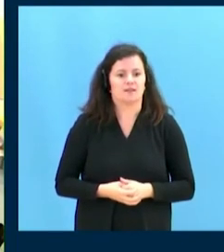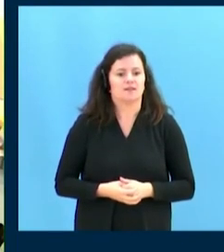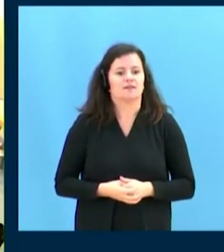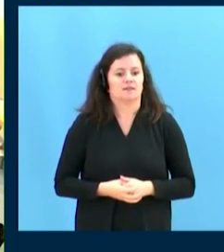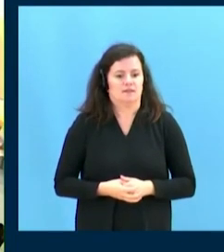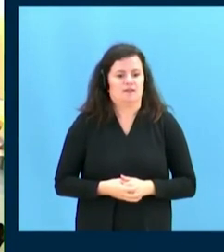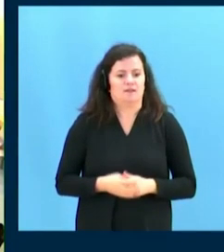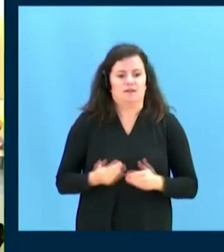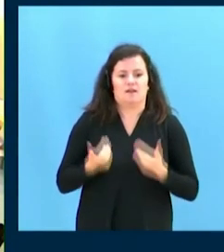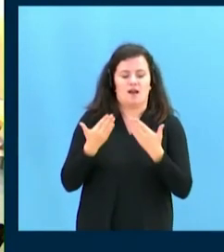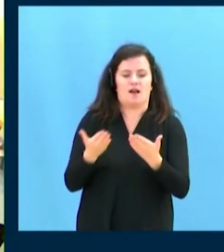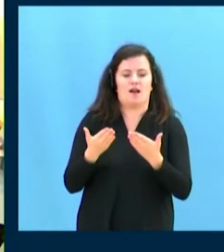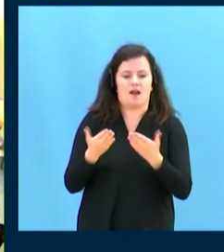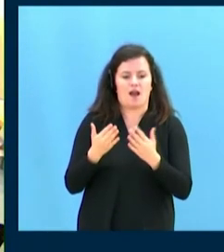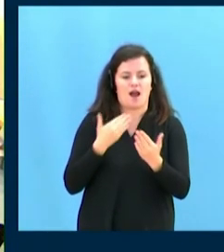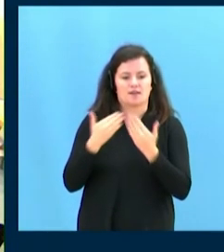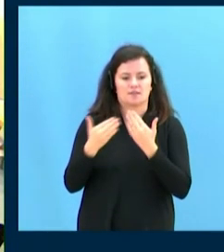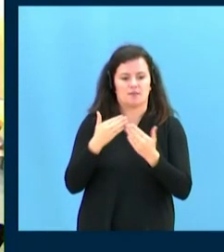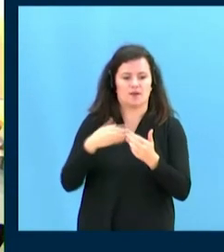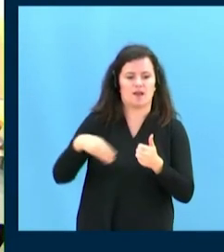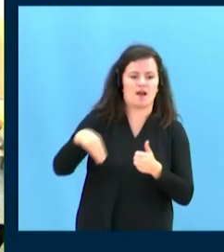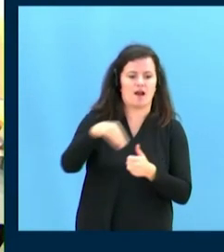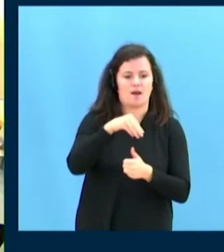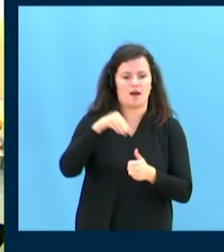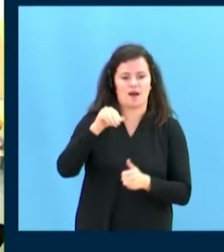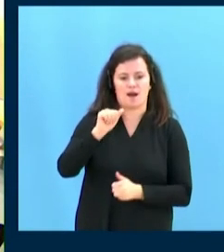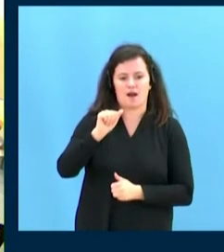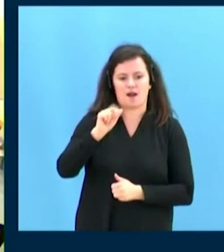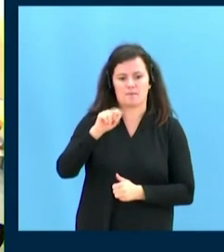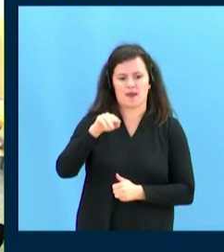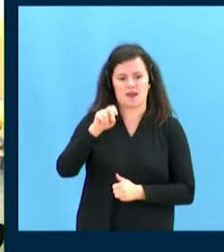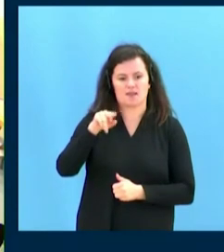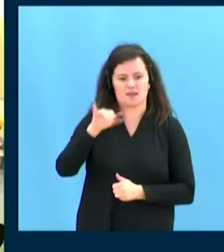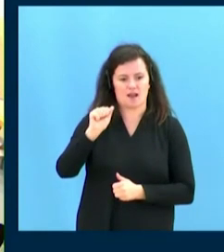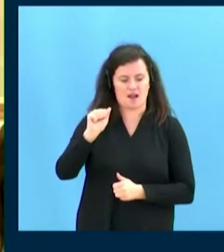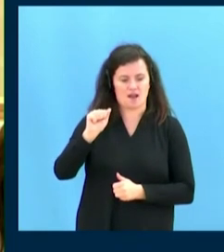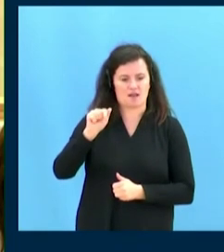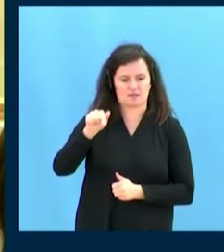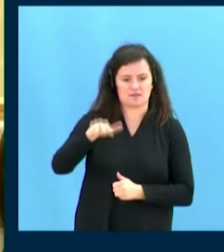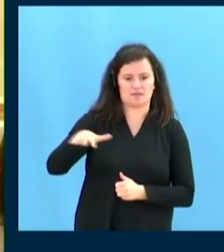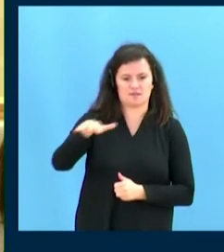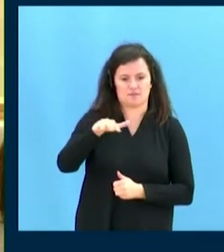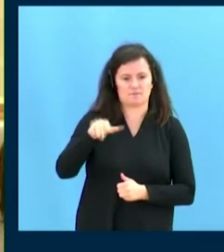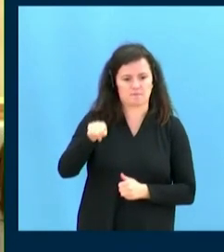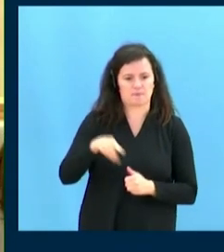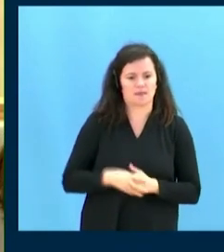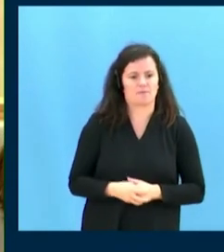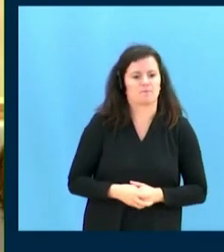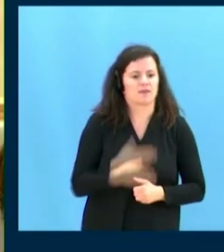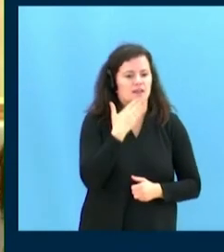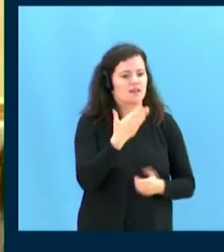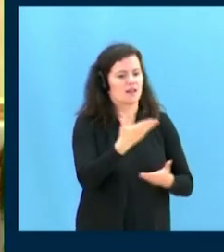-facilitator. As I speak, the indigenous high